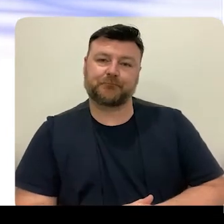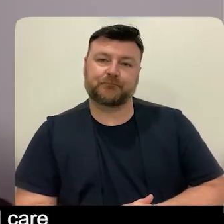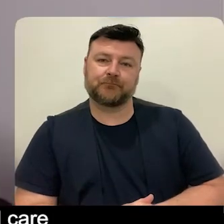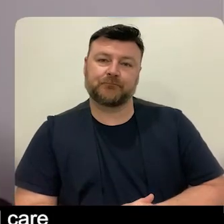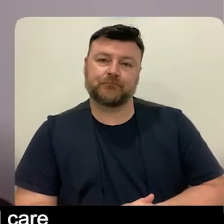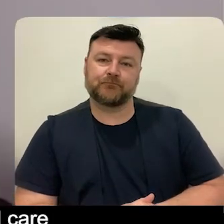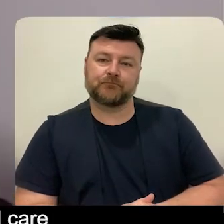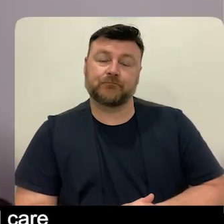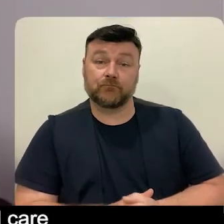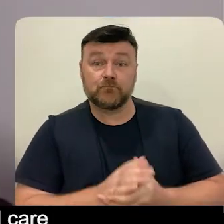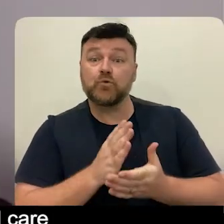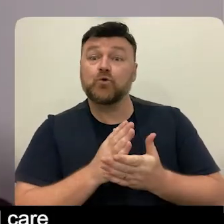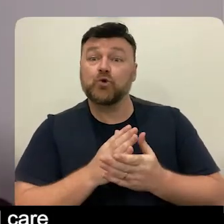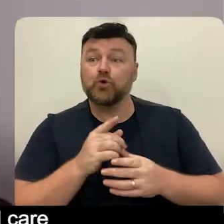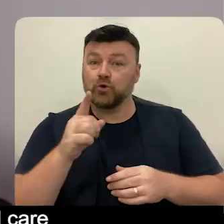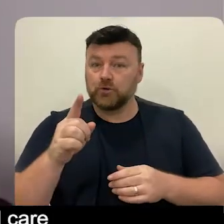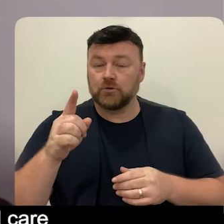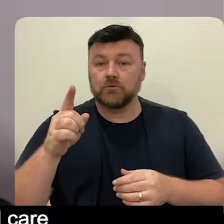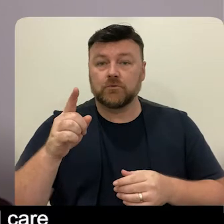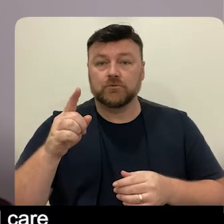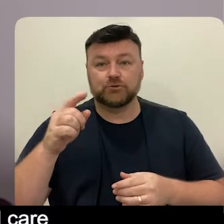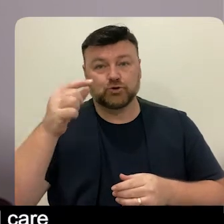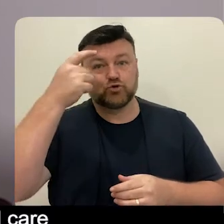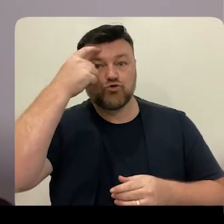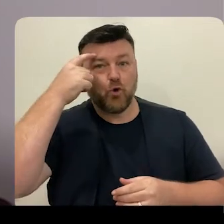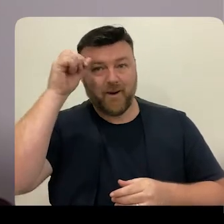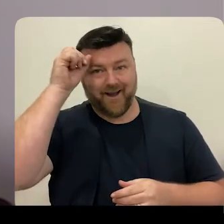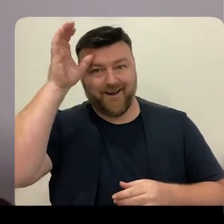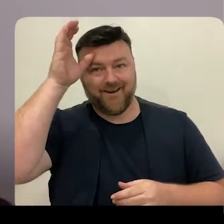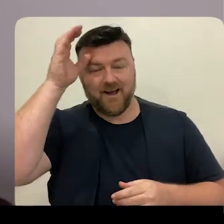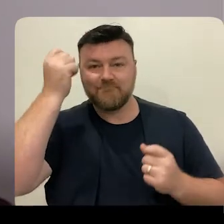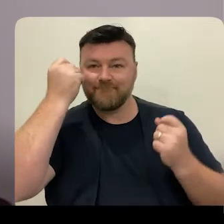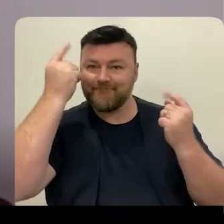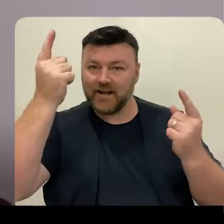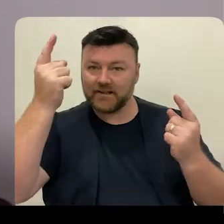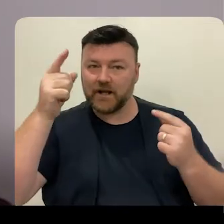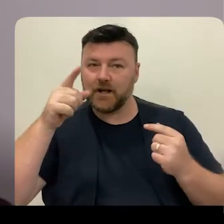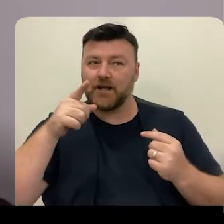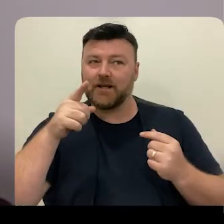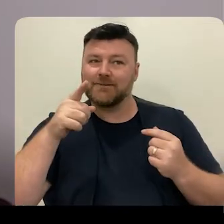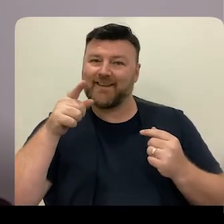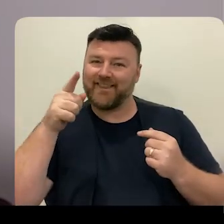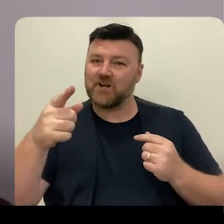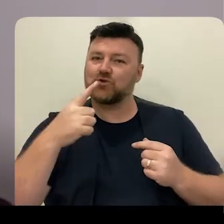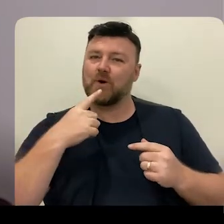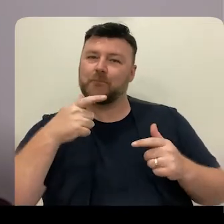The really amazing thing about trauma-informed care is that it's not just about improving care and